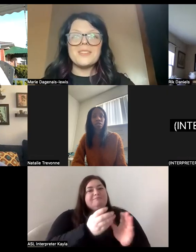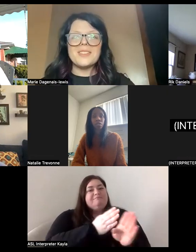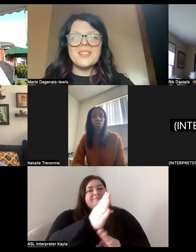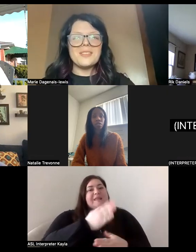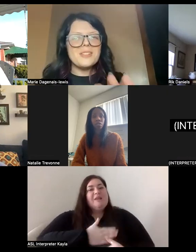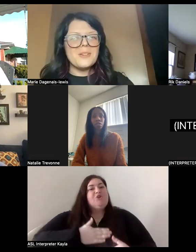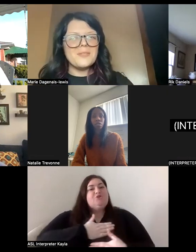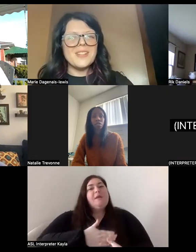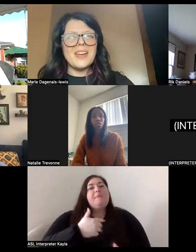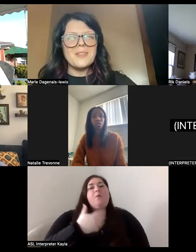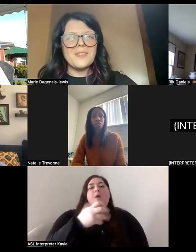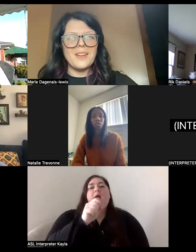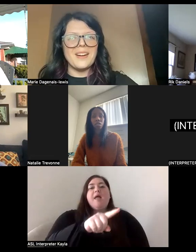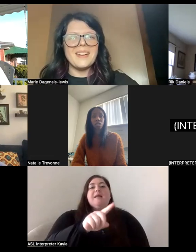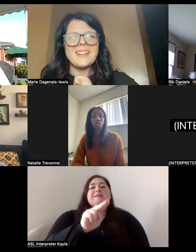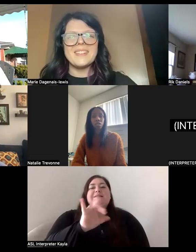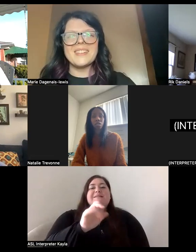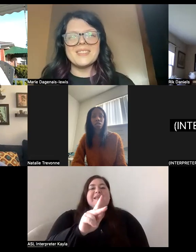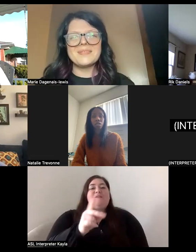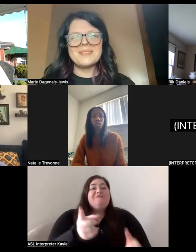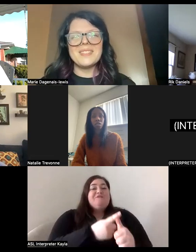first just so you don't feel like the filler.